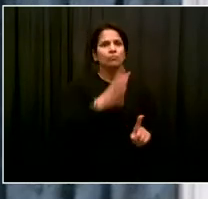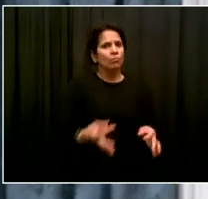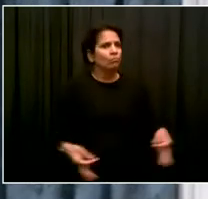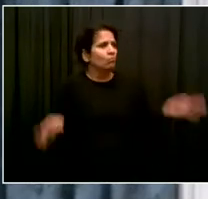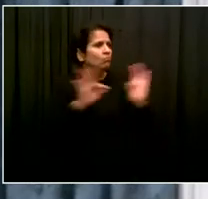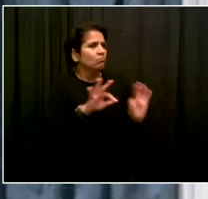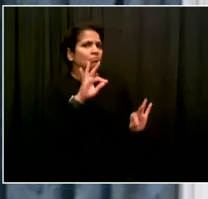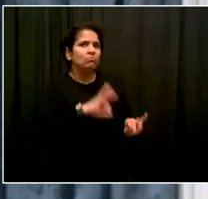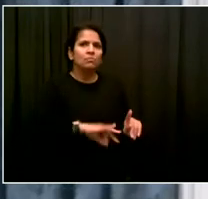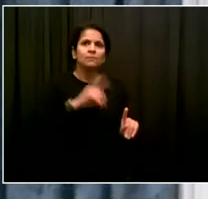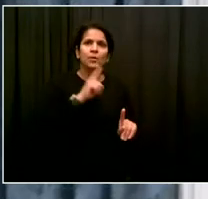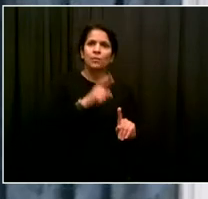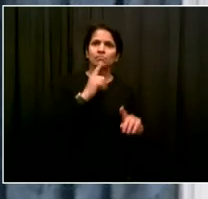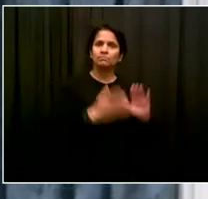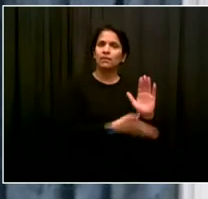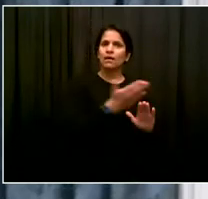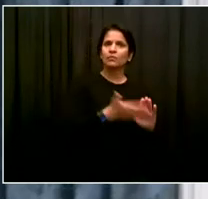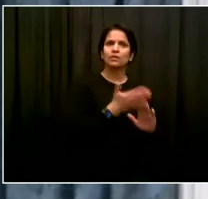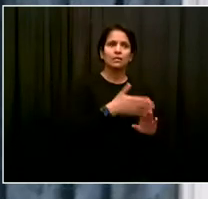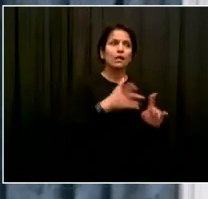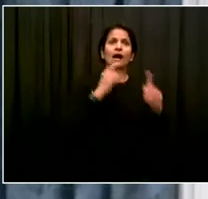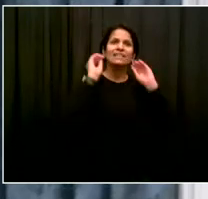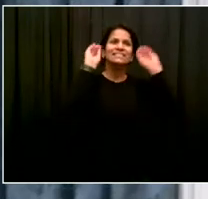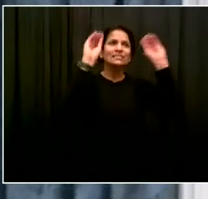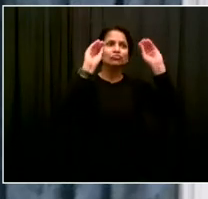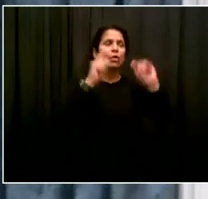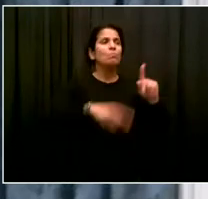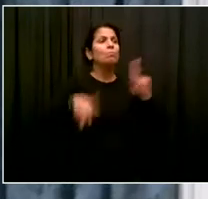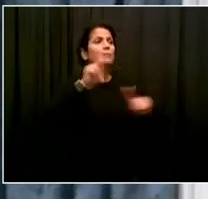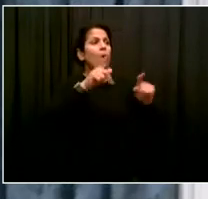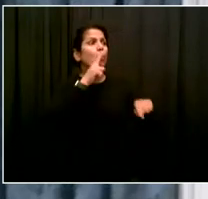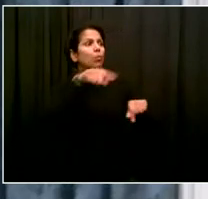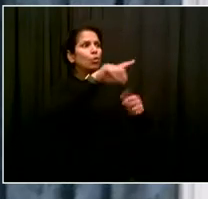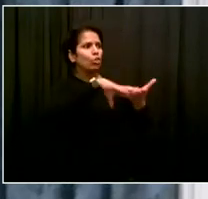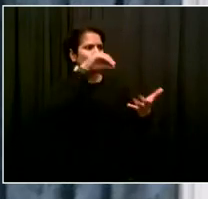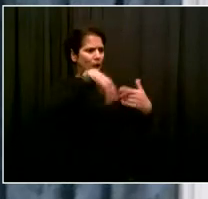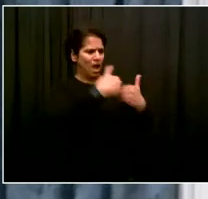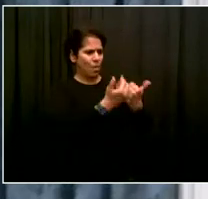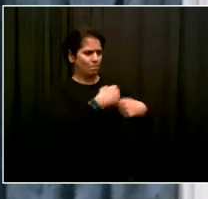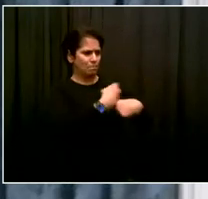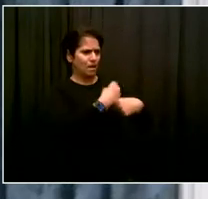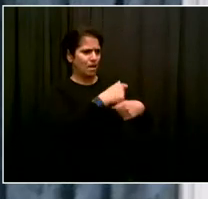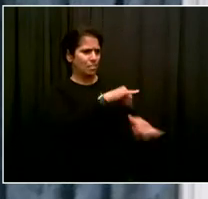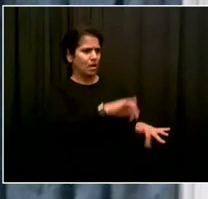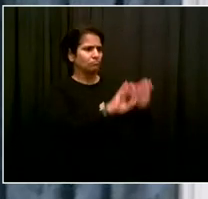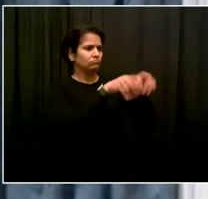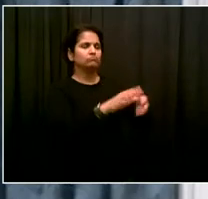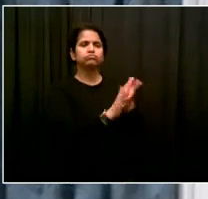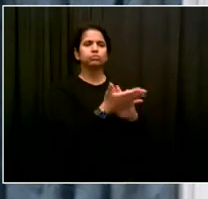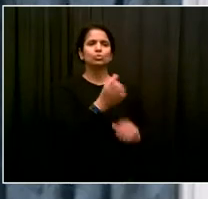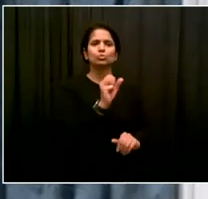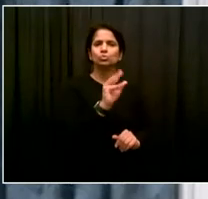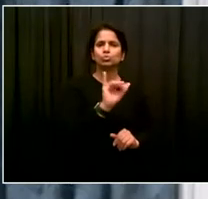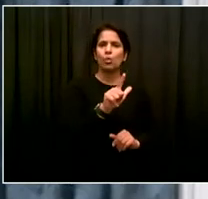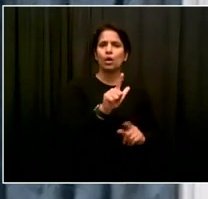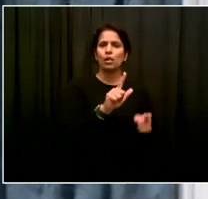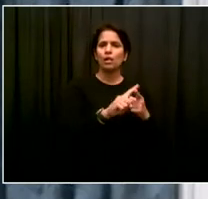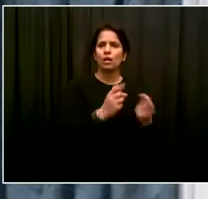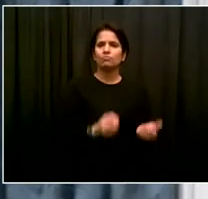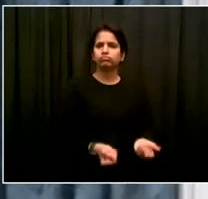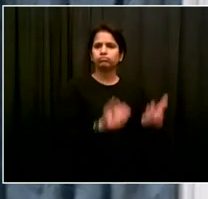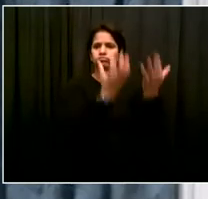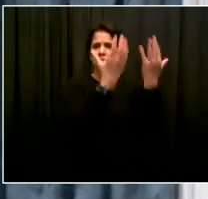We will be also piloting all new smart bins for additional opportunities for the public to, again,